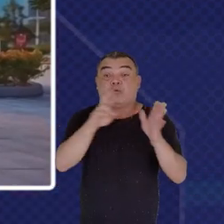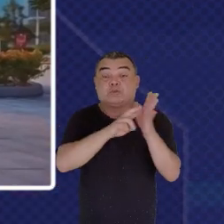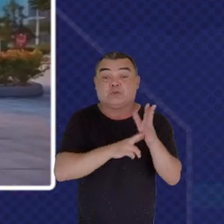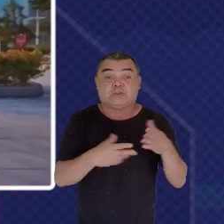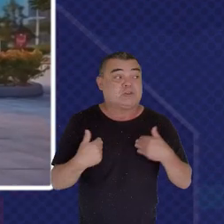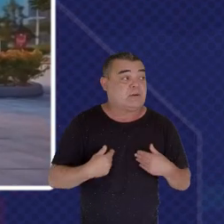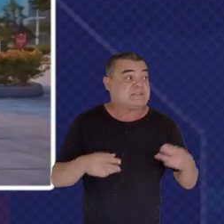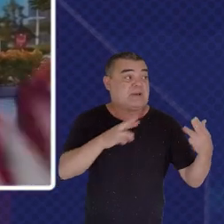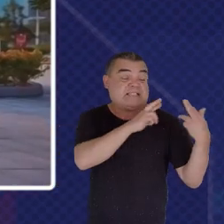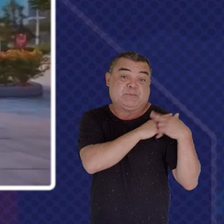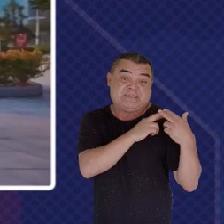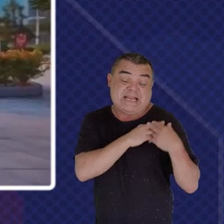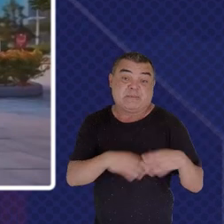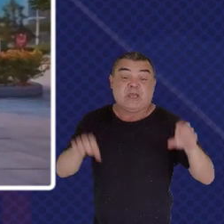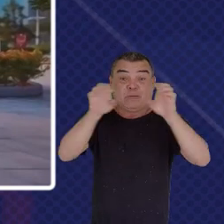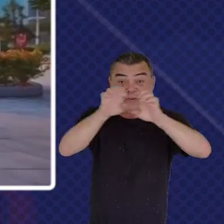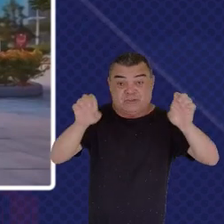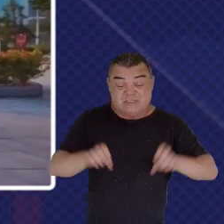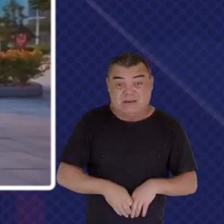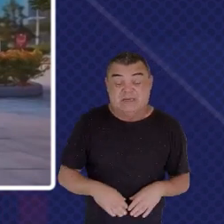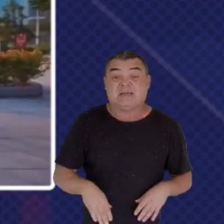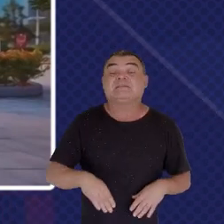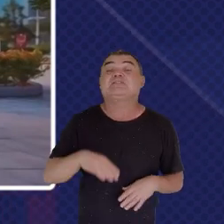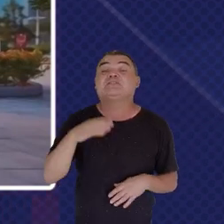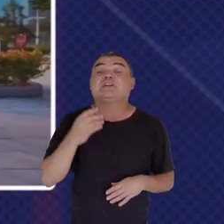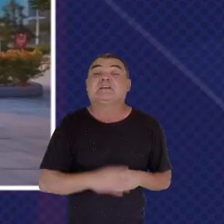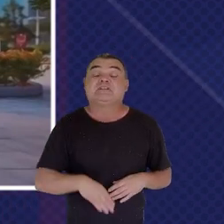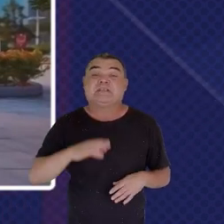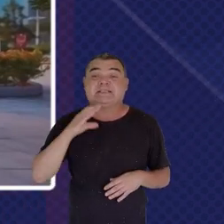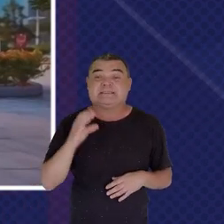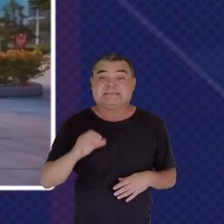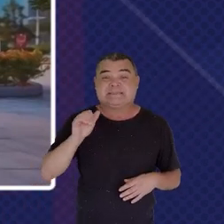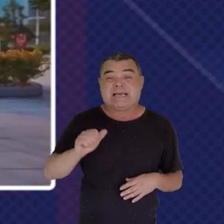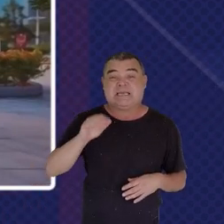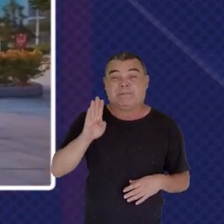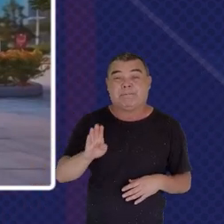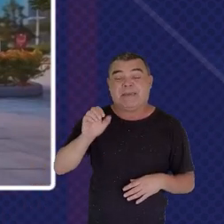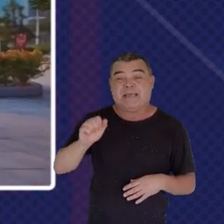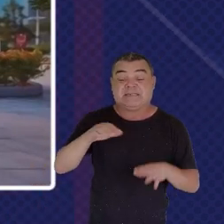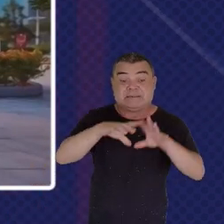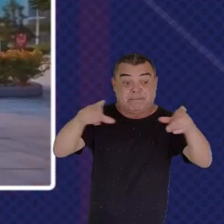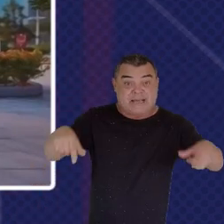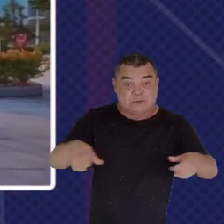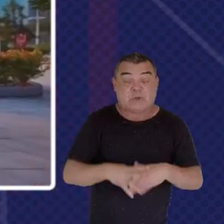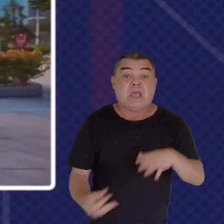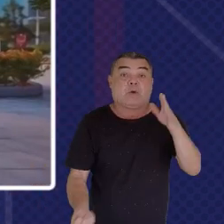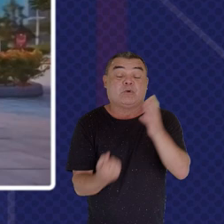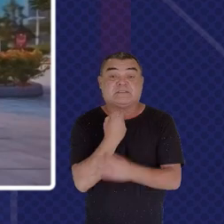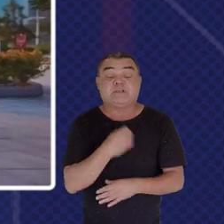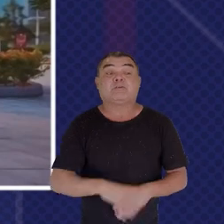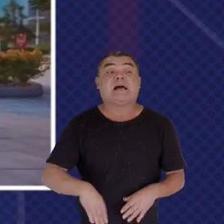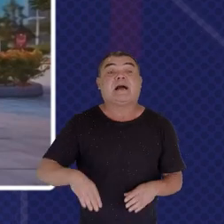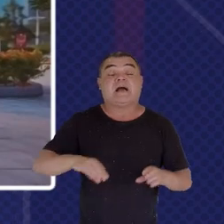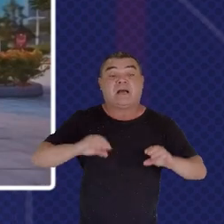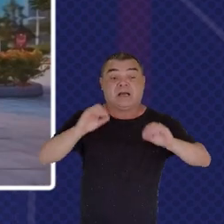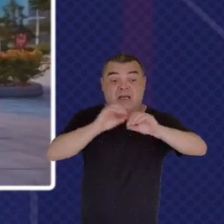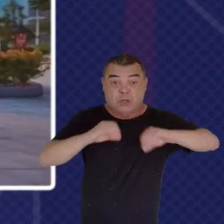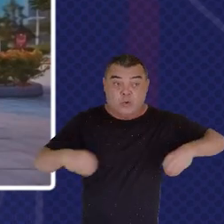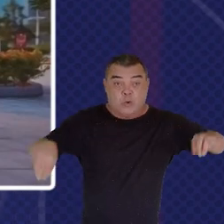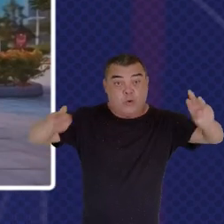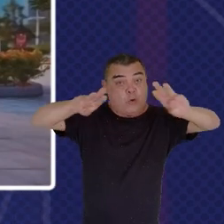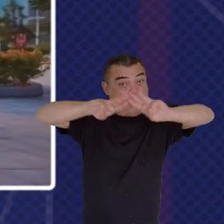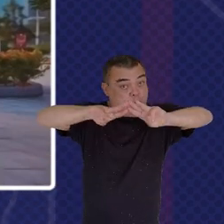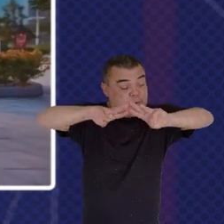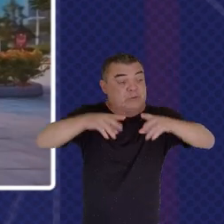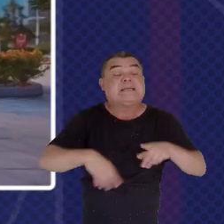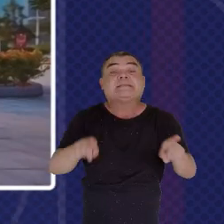is Our set of norms That originate With the UN The Association Of Southeast Asian Nations Which Singapore Is a member of Was very proud To be